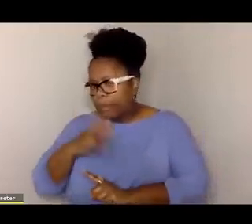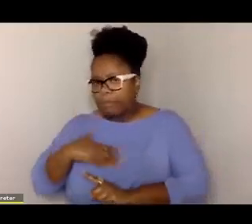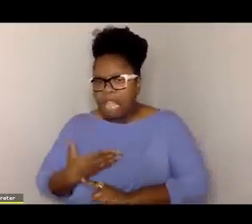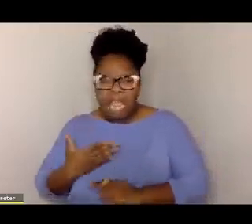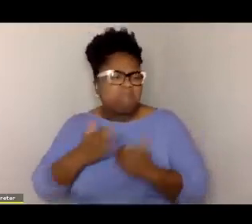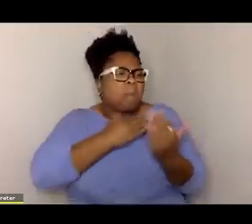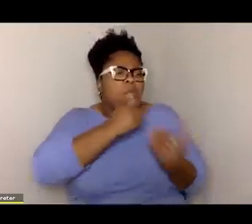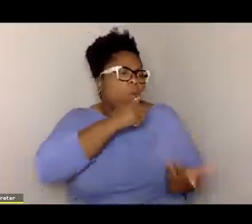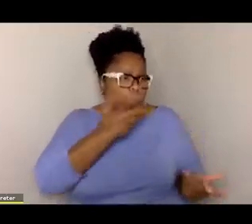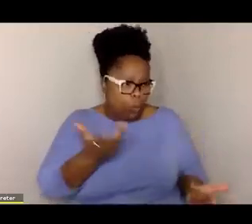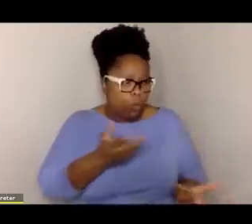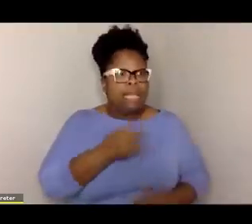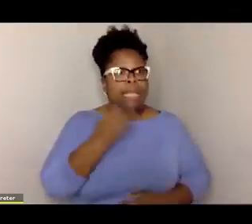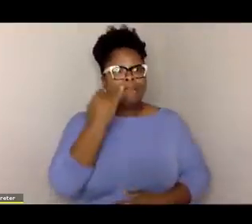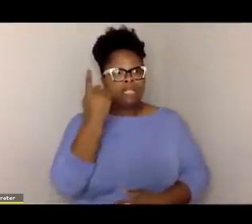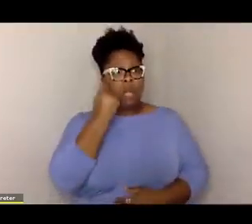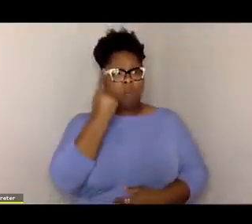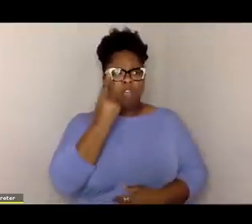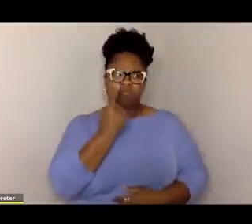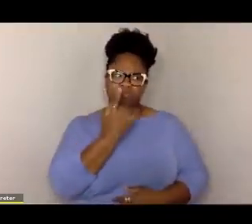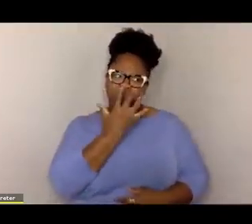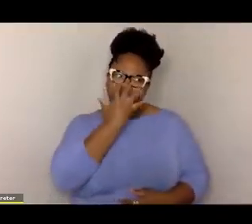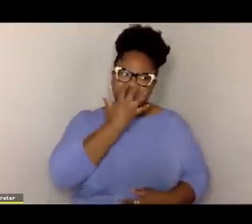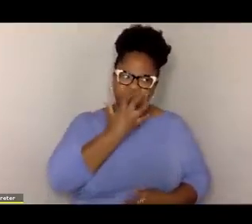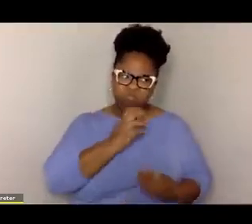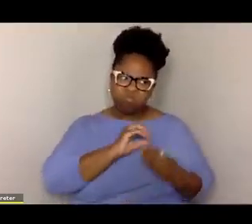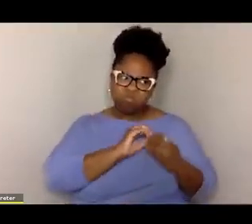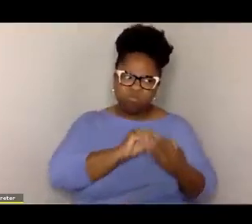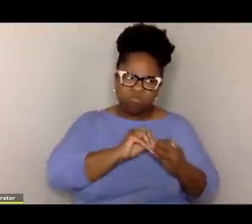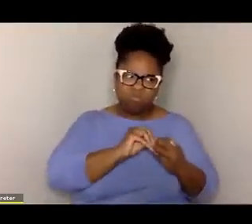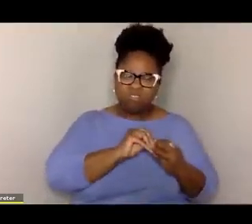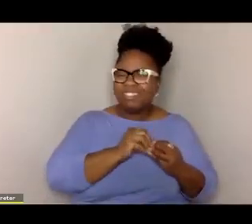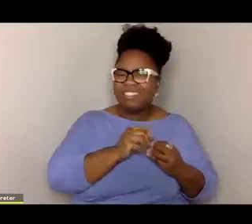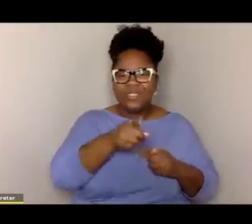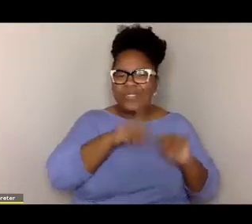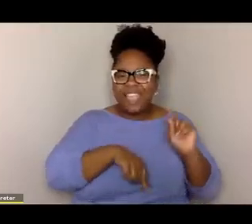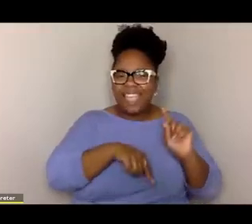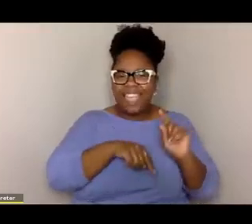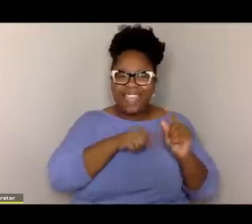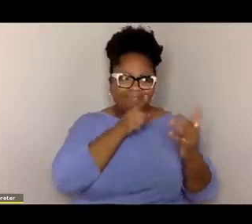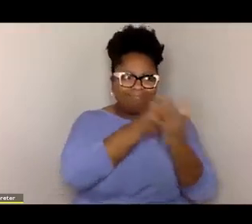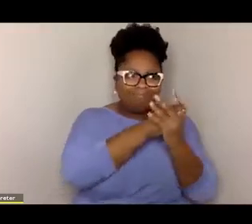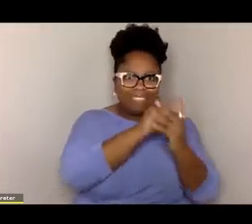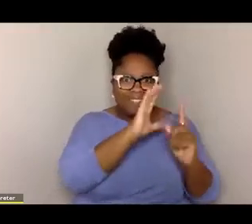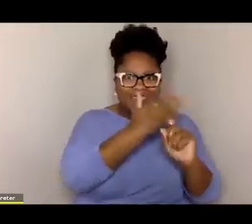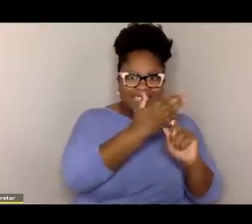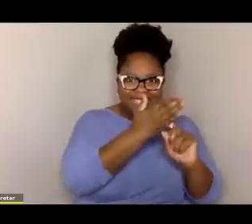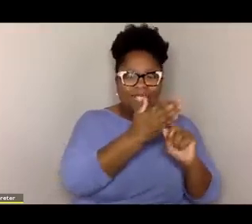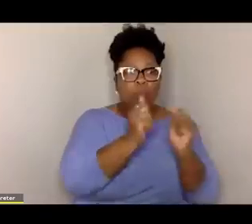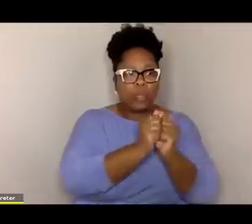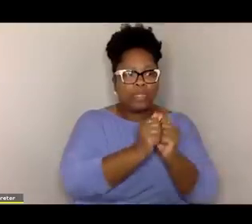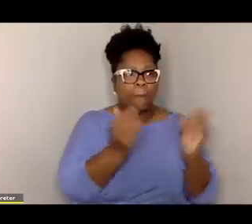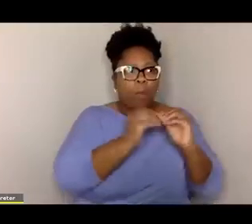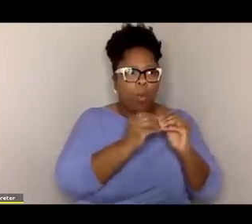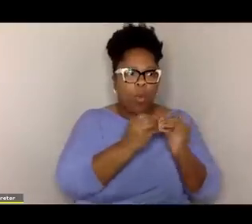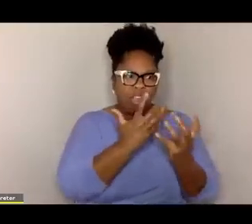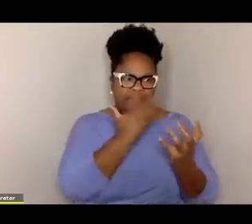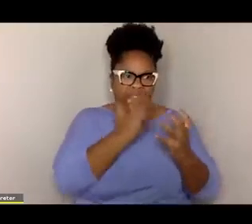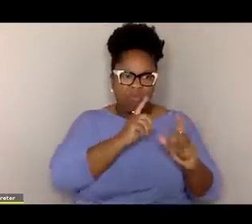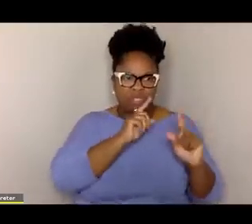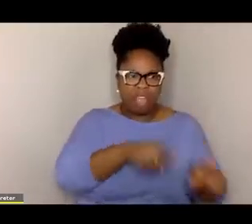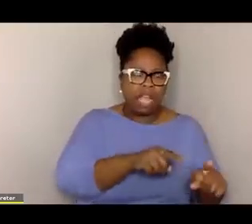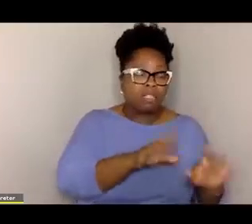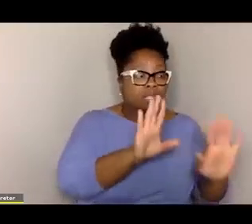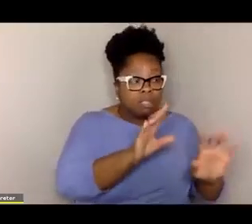or child is really angry and upset. If someone is angry, you can never reach them through more anger.